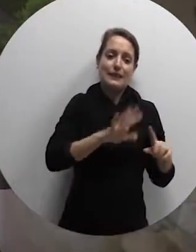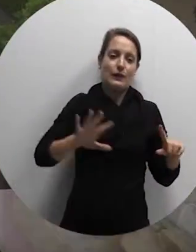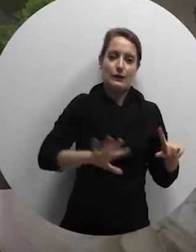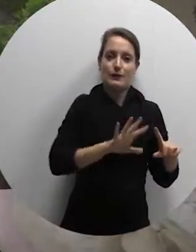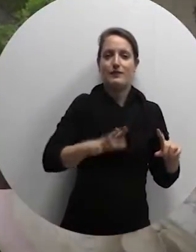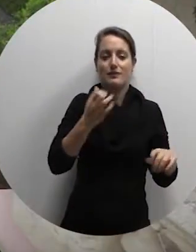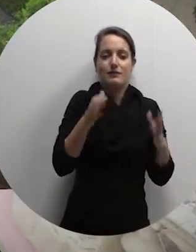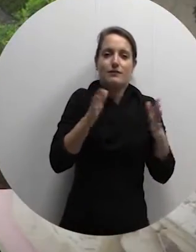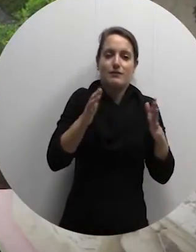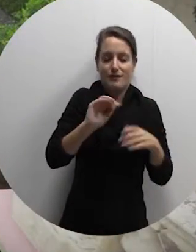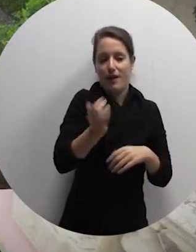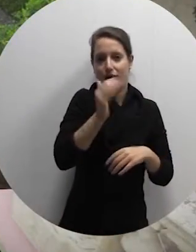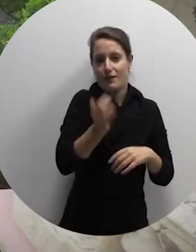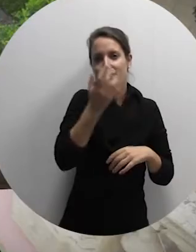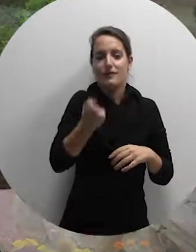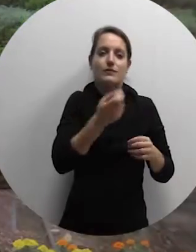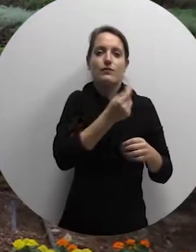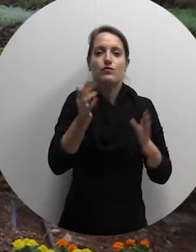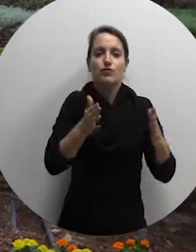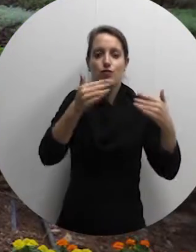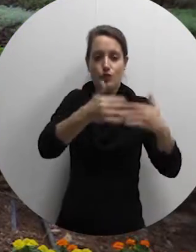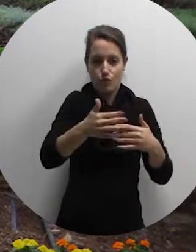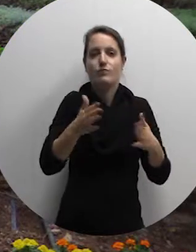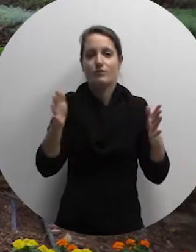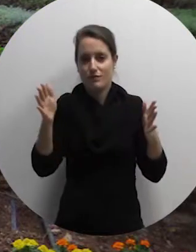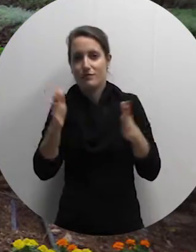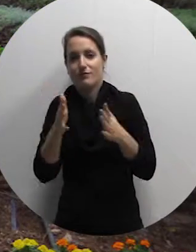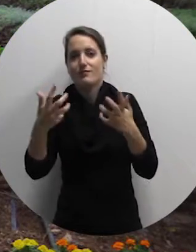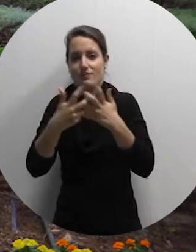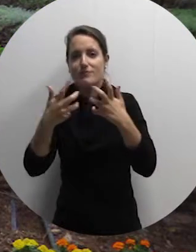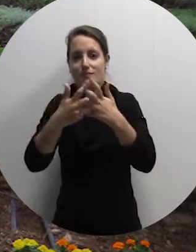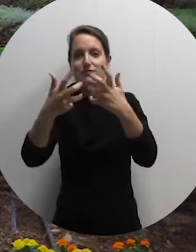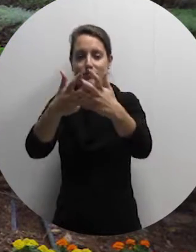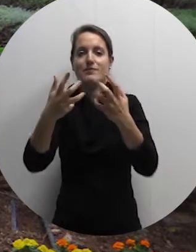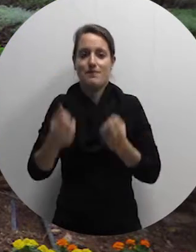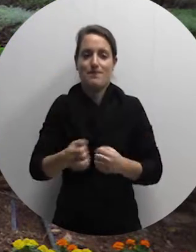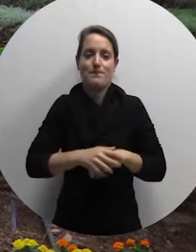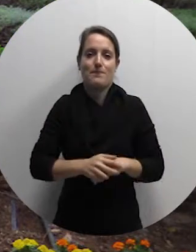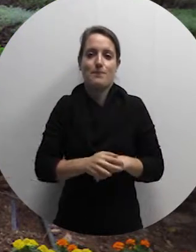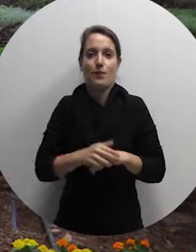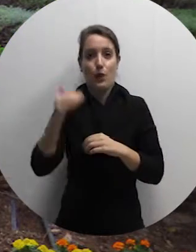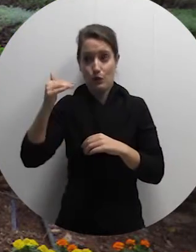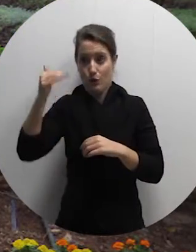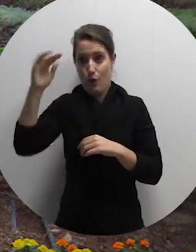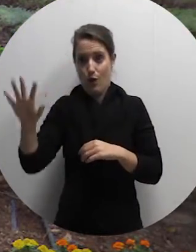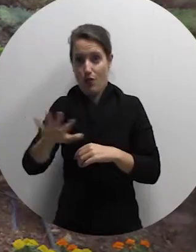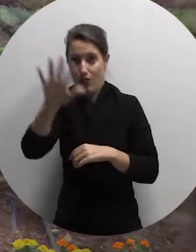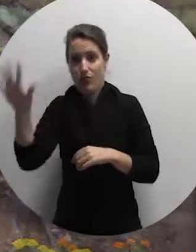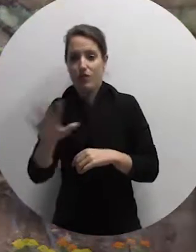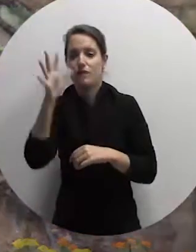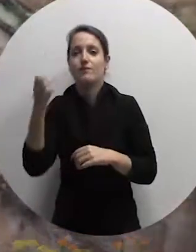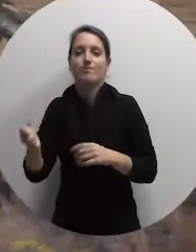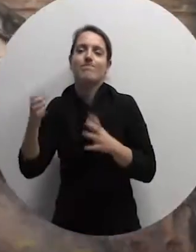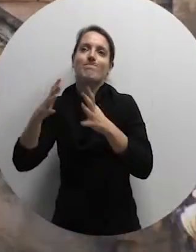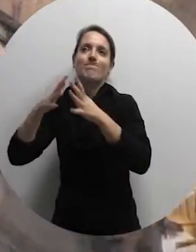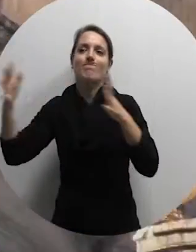garden and a building consisting of some rooms attached to the main building. On the northern side, there is a